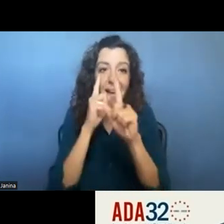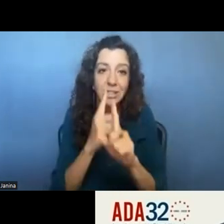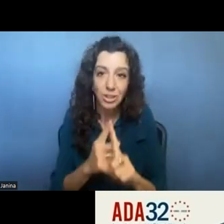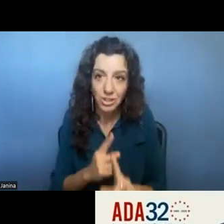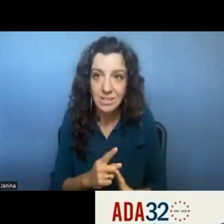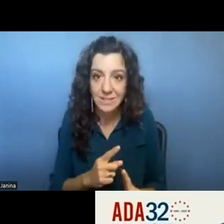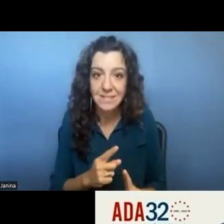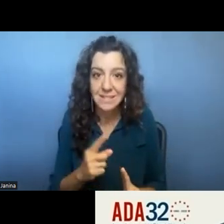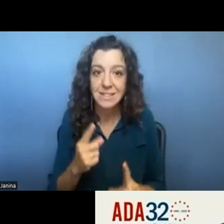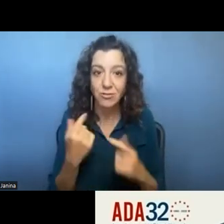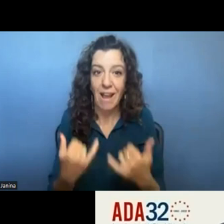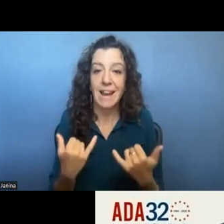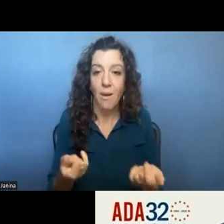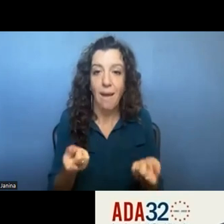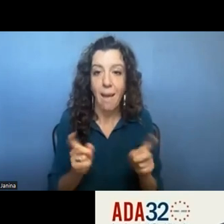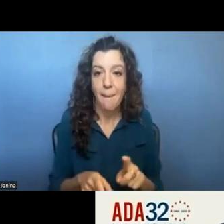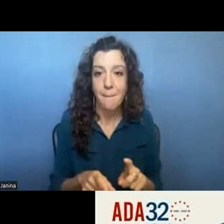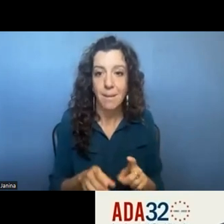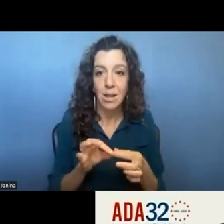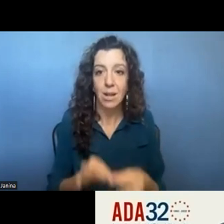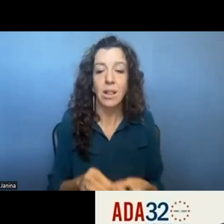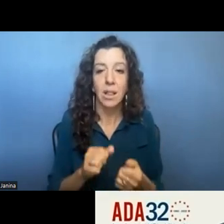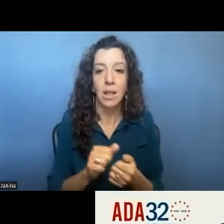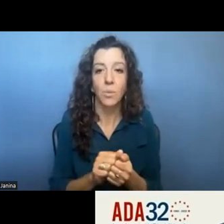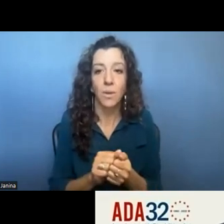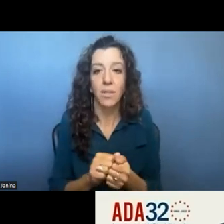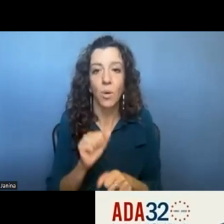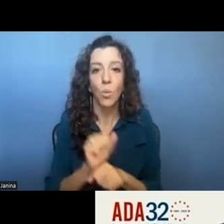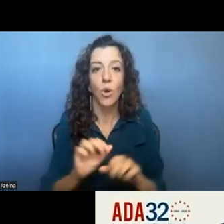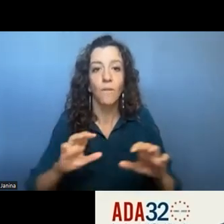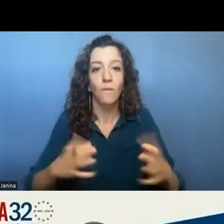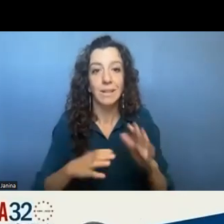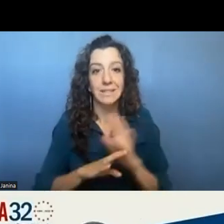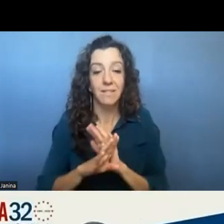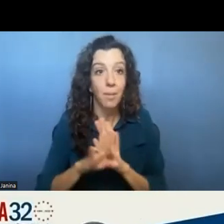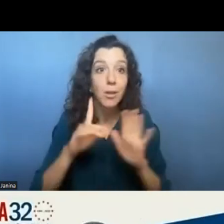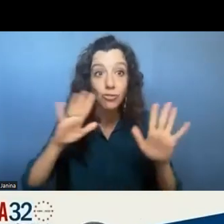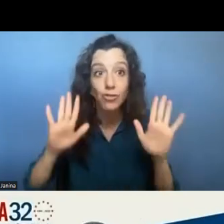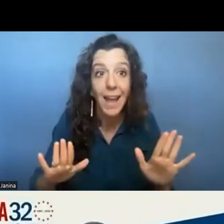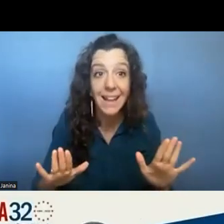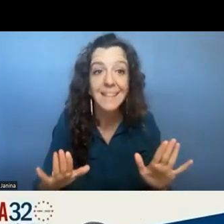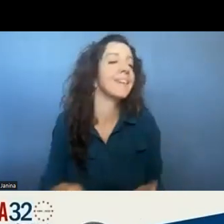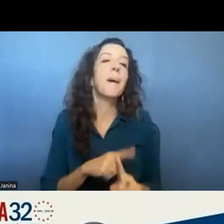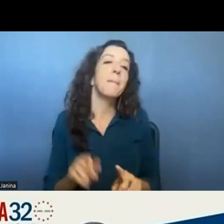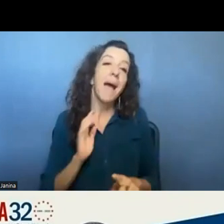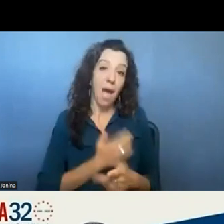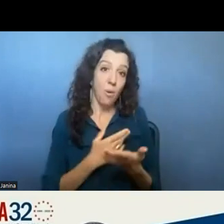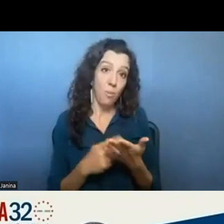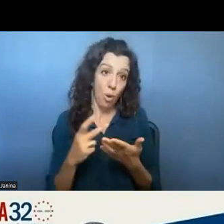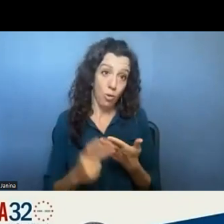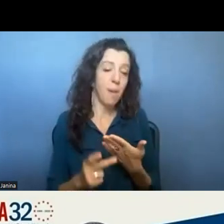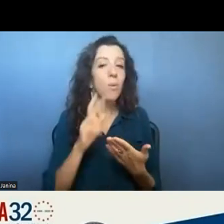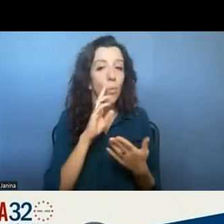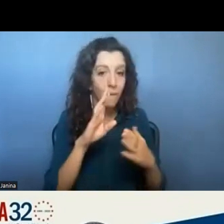underway right now related to workforce development which is wonderful um our program will be